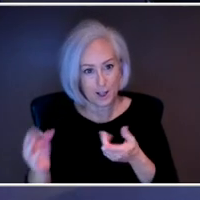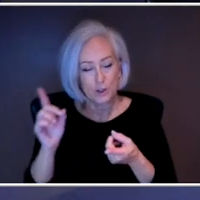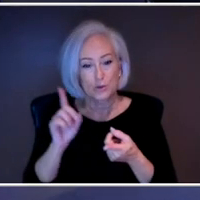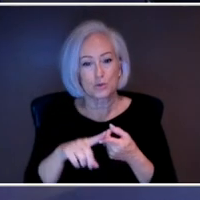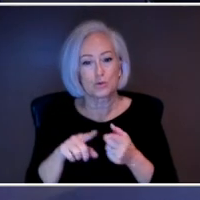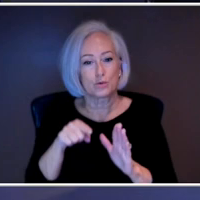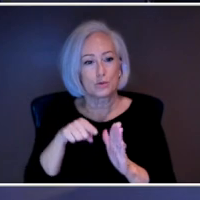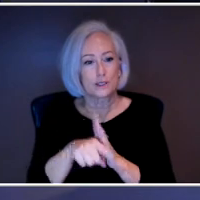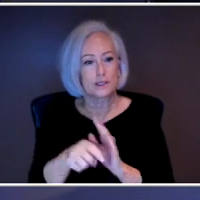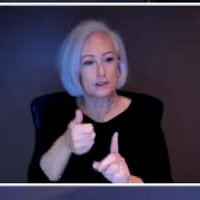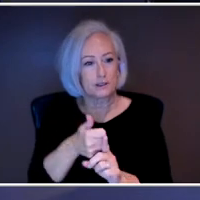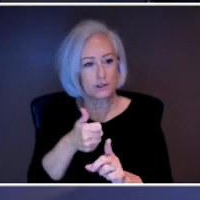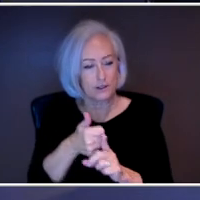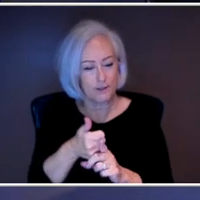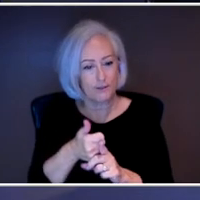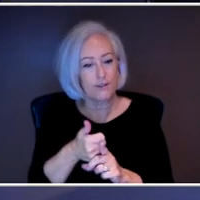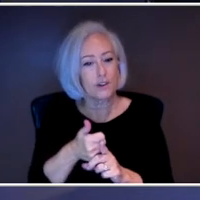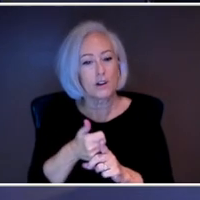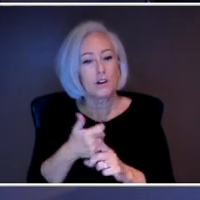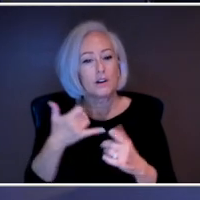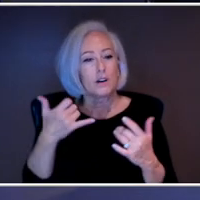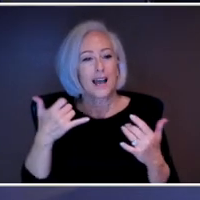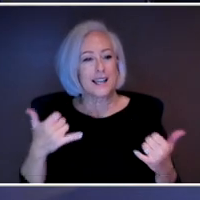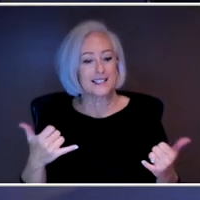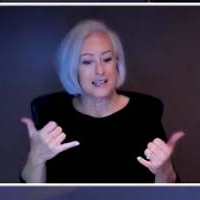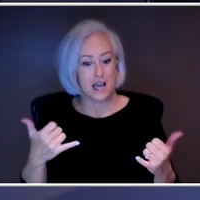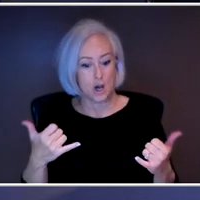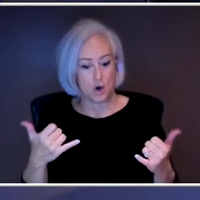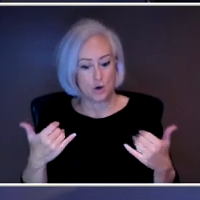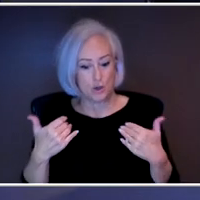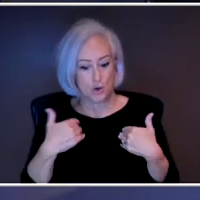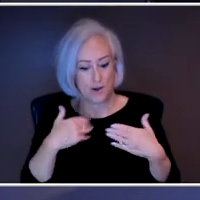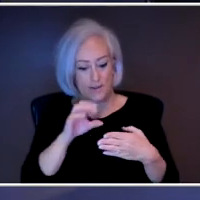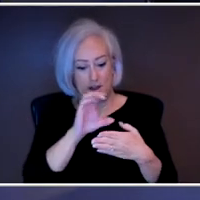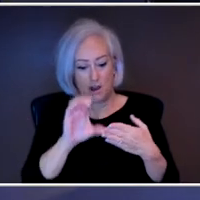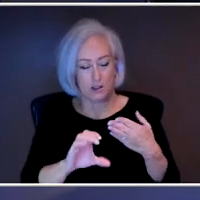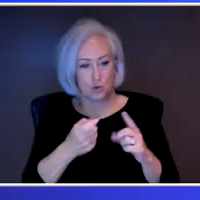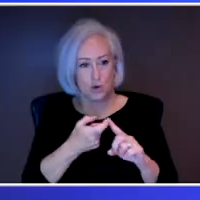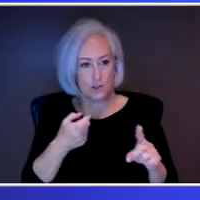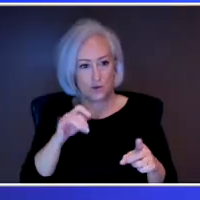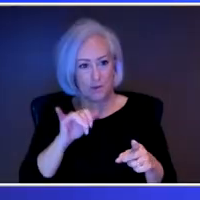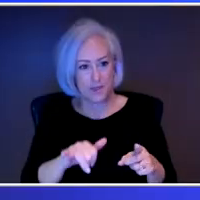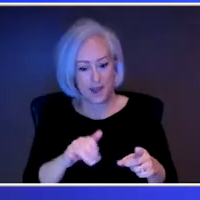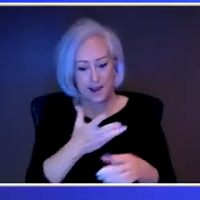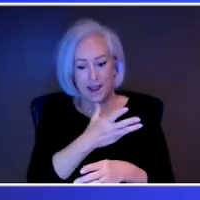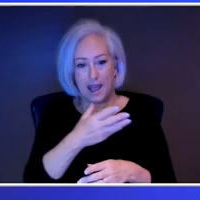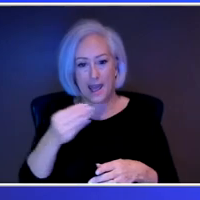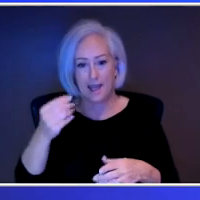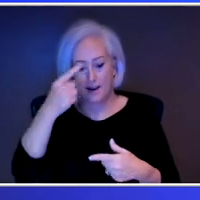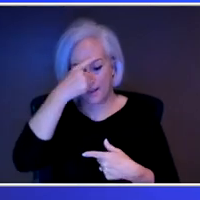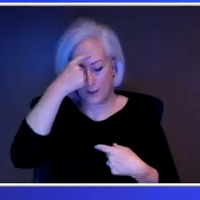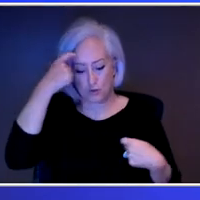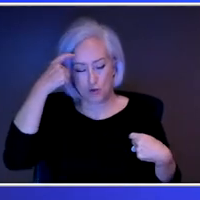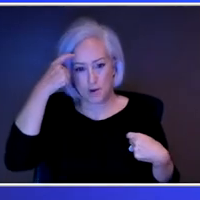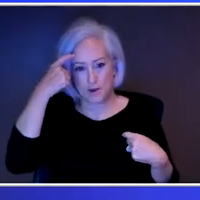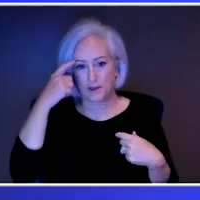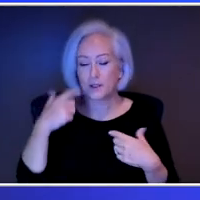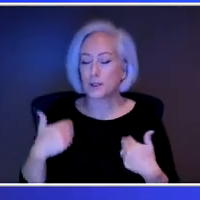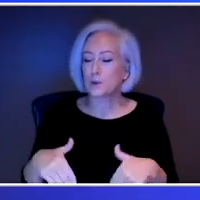repercussions of that on top of the trauma that was already there. Well, I mean, there's so many things that she said there really resonated.